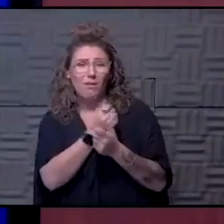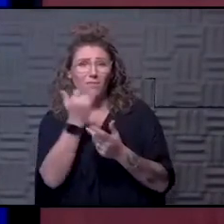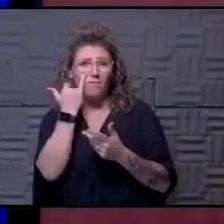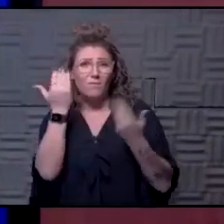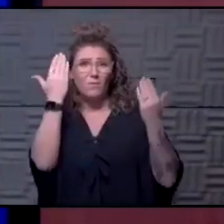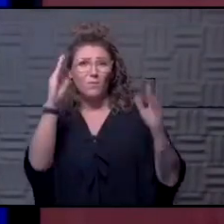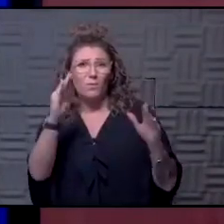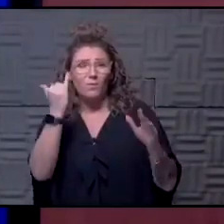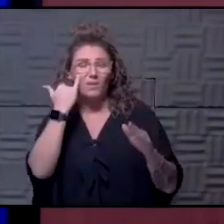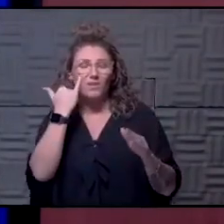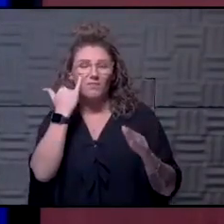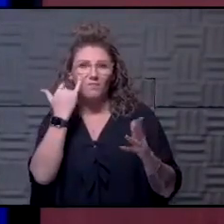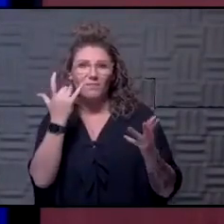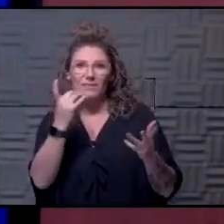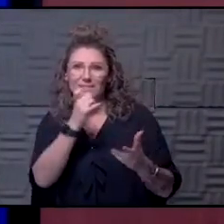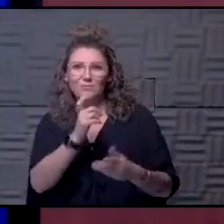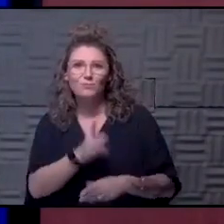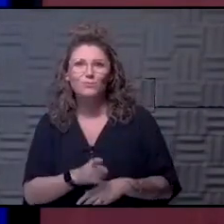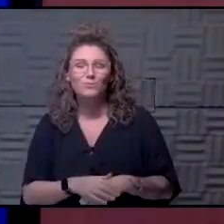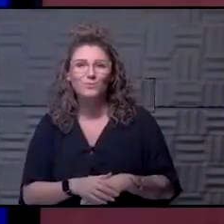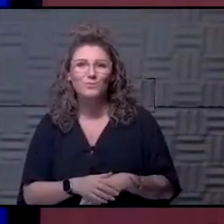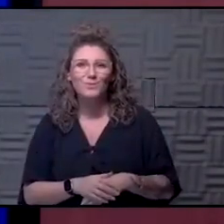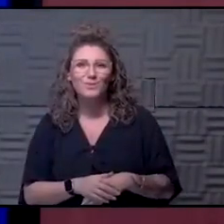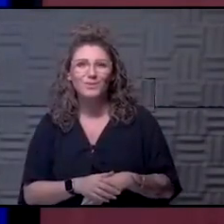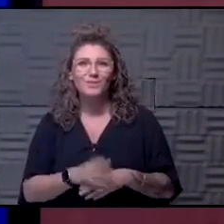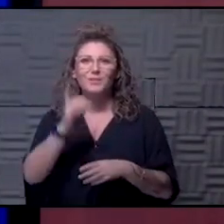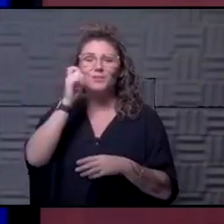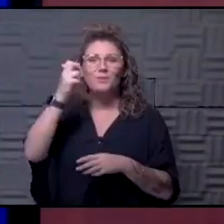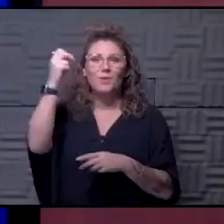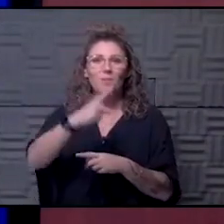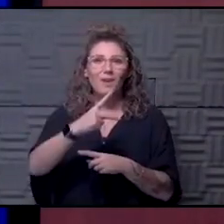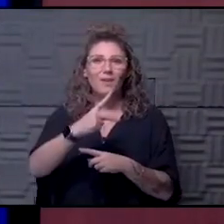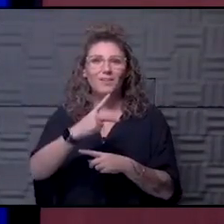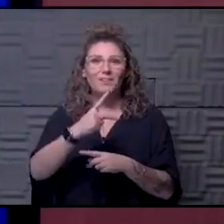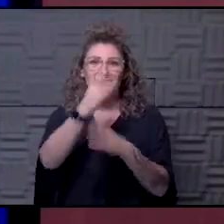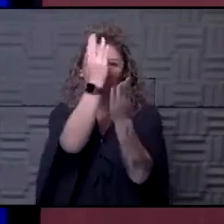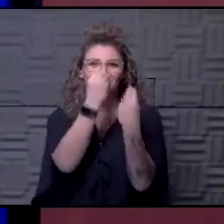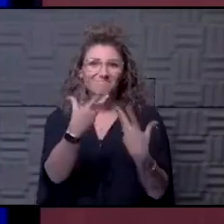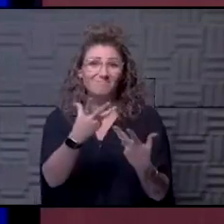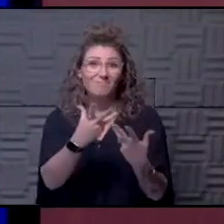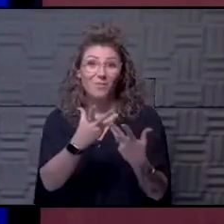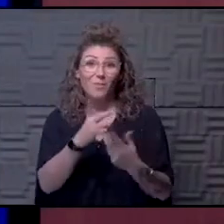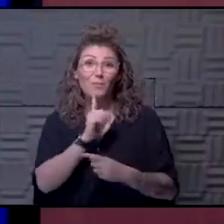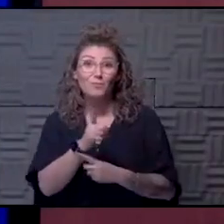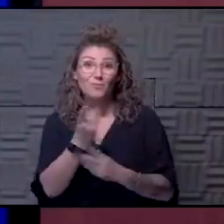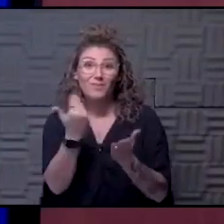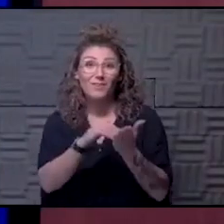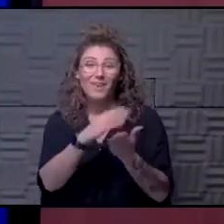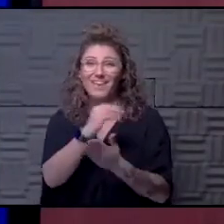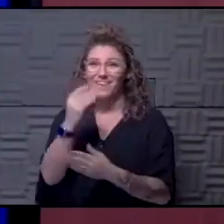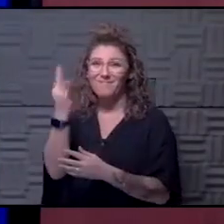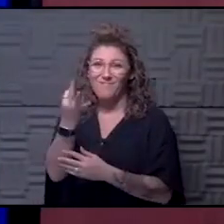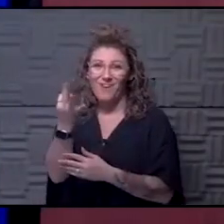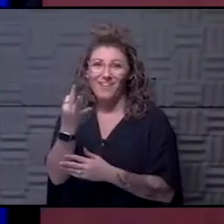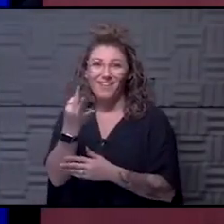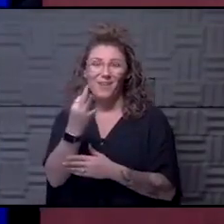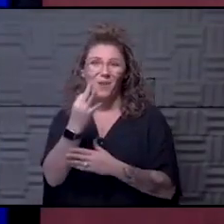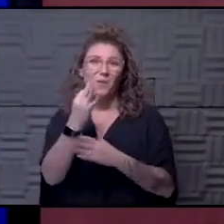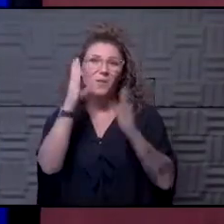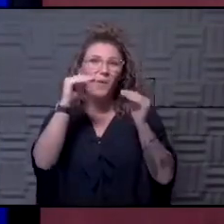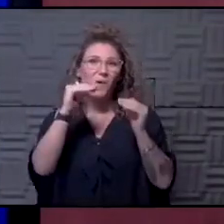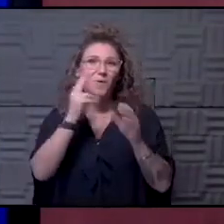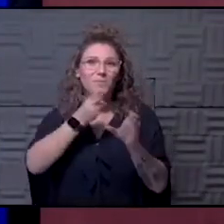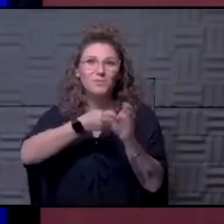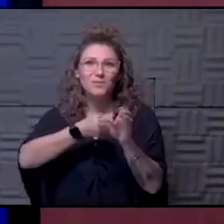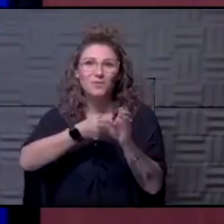what's true? True. Tomorrow, we'll be back telling the truth again. And we'll be here on Friday, too. We hope you're with us.